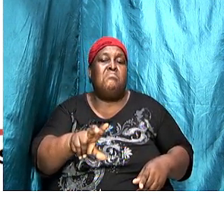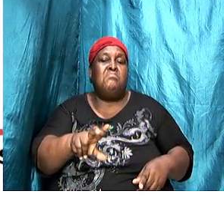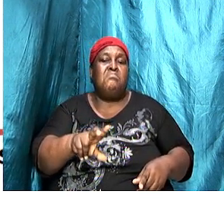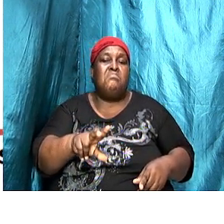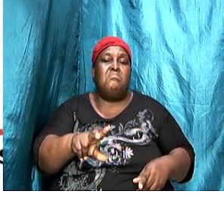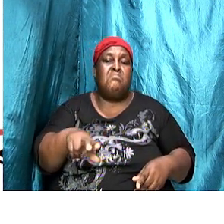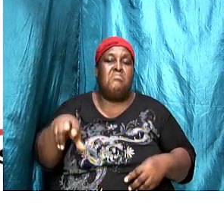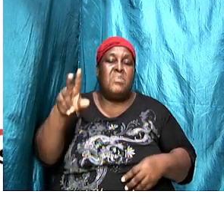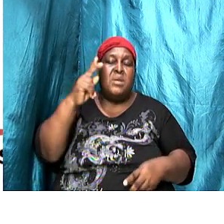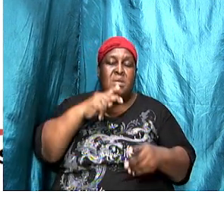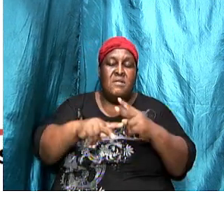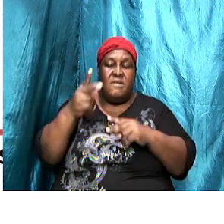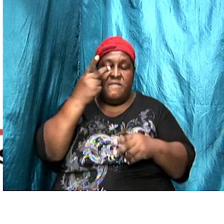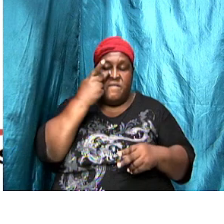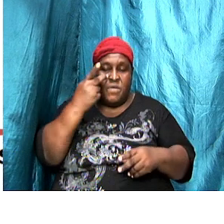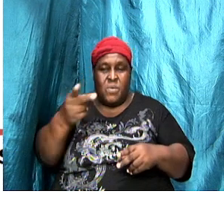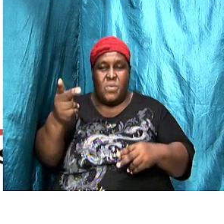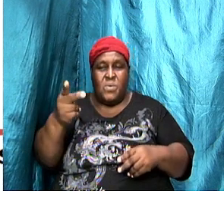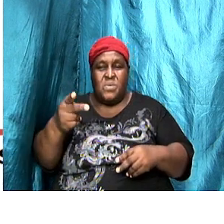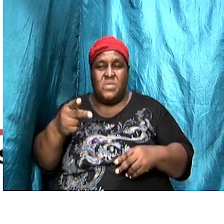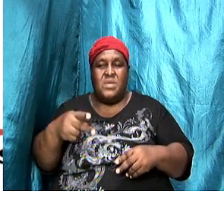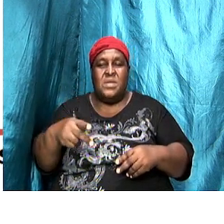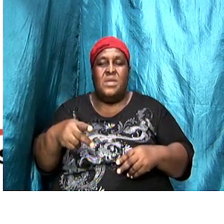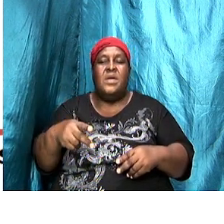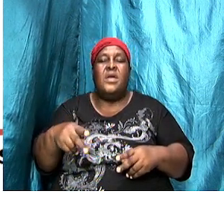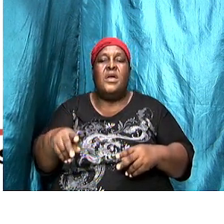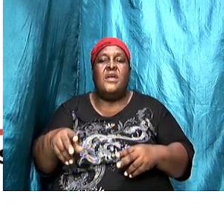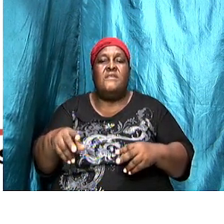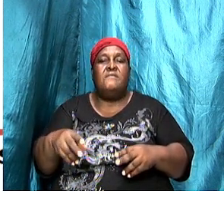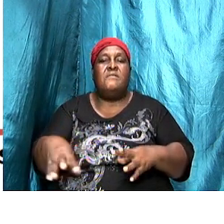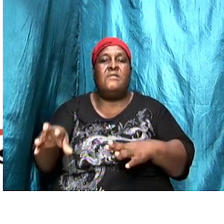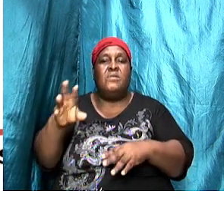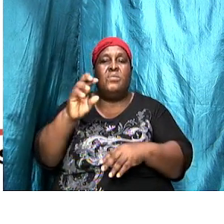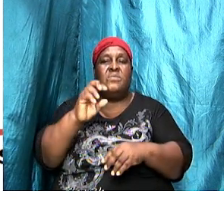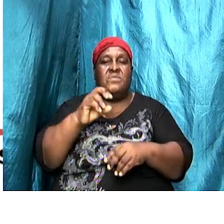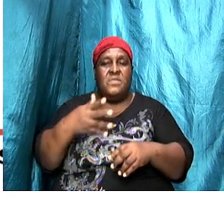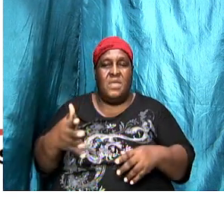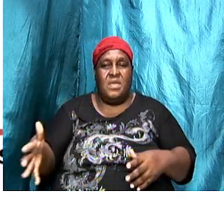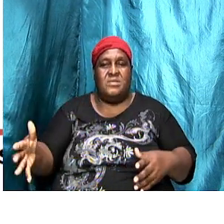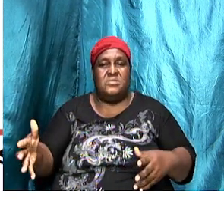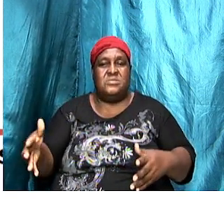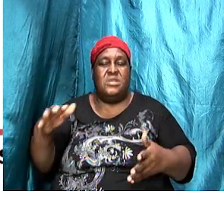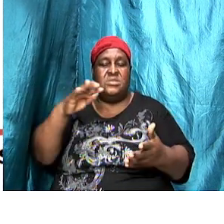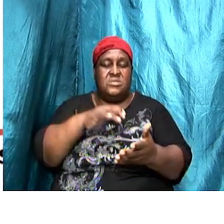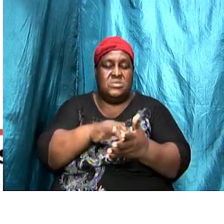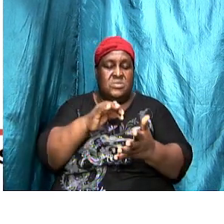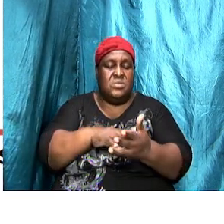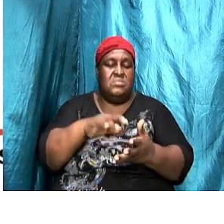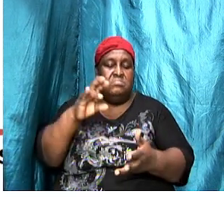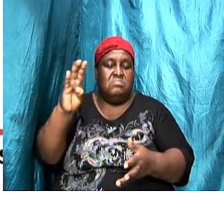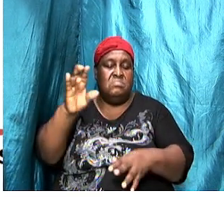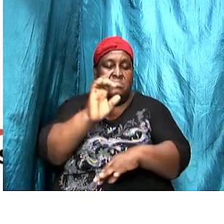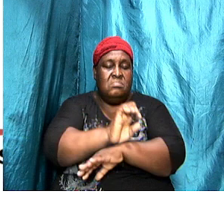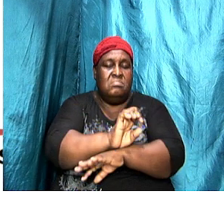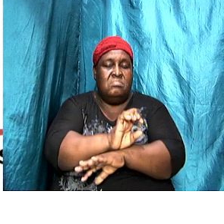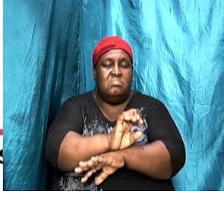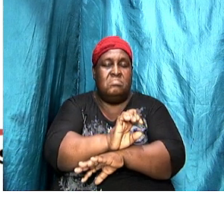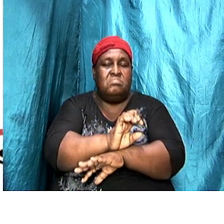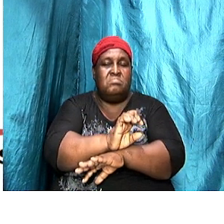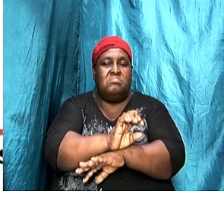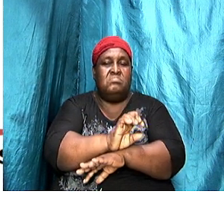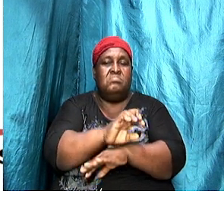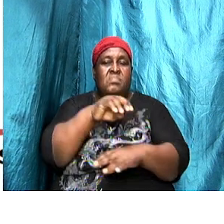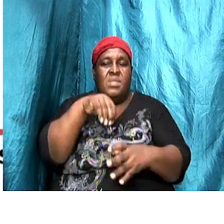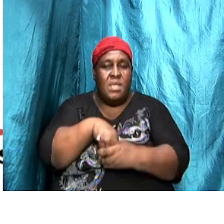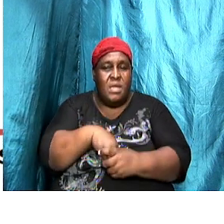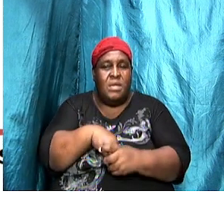views, three main methods of analyzing and studying the seven churches. And in